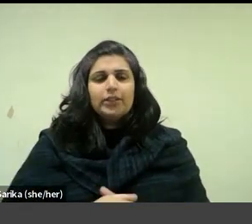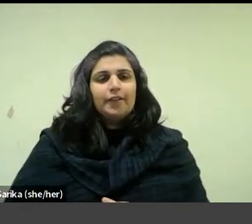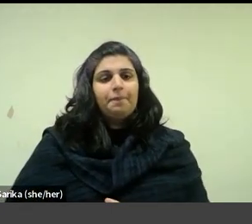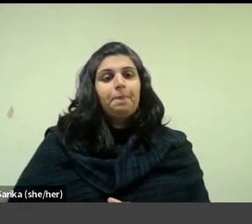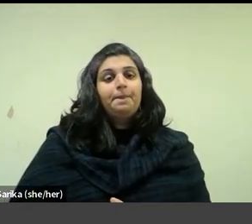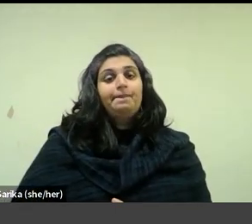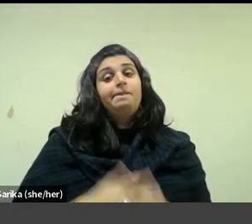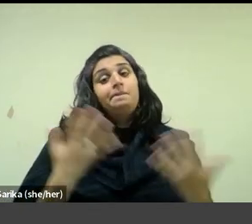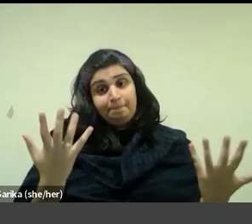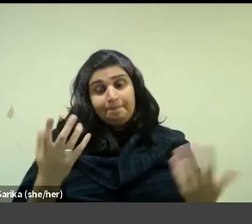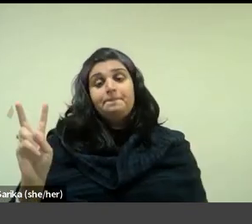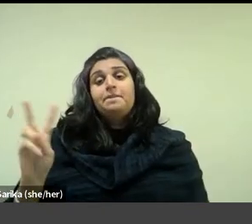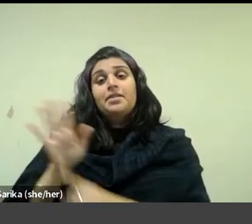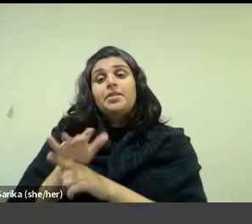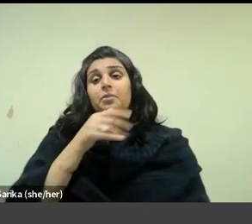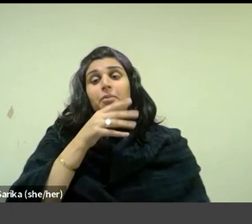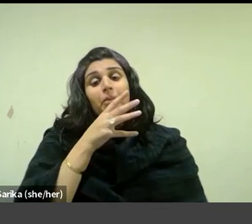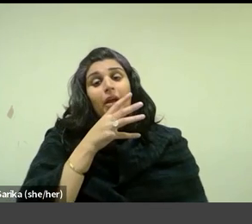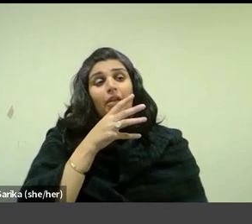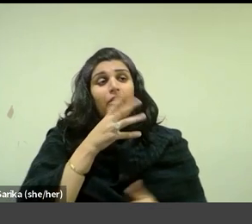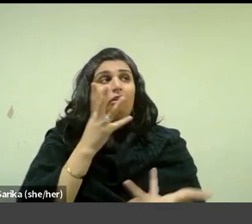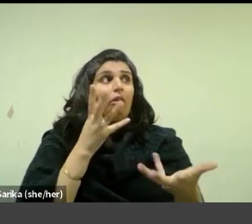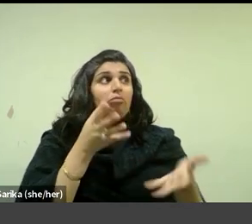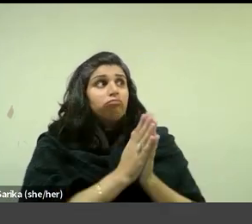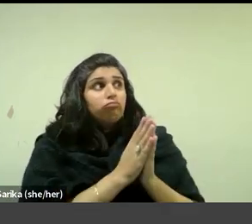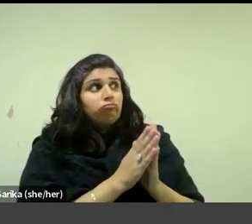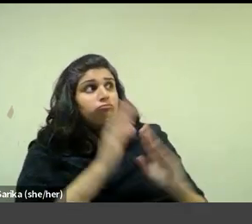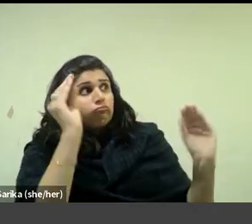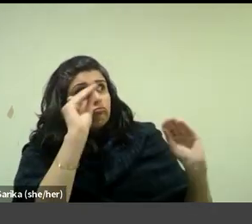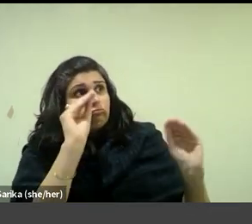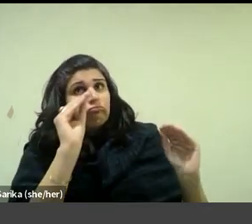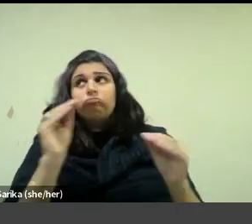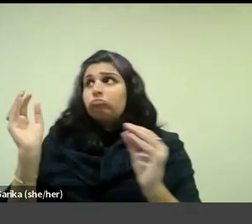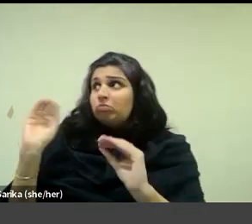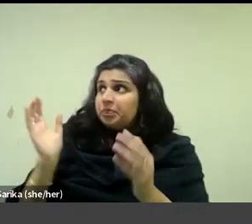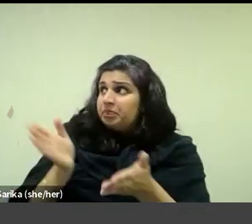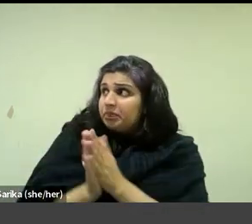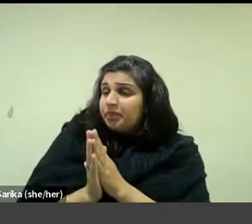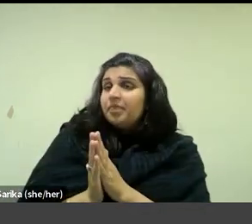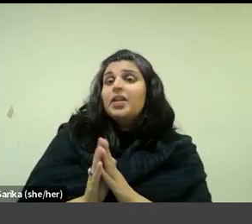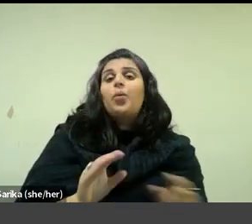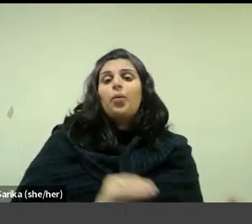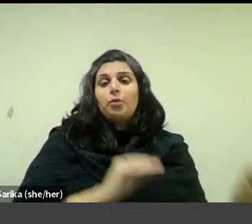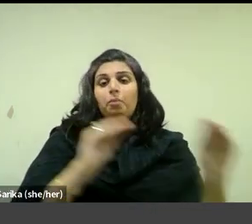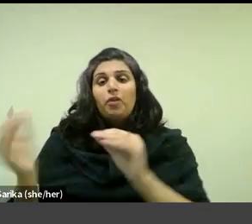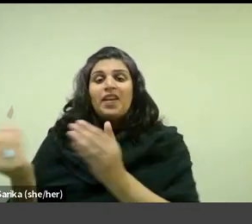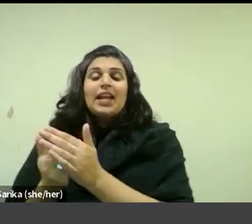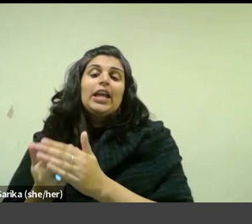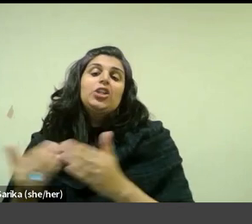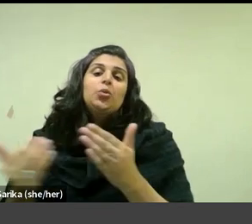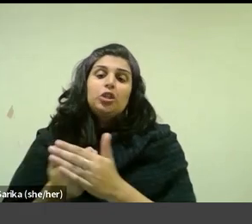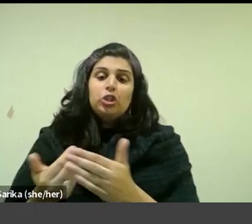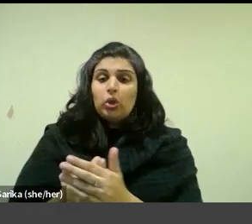Unsurprisingly, Vuillard and his mother sought each other's opinion when looking to relocate together to a new rented apartment in central or